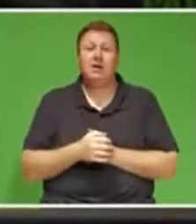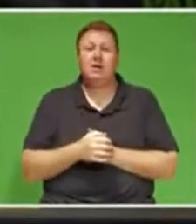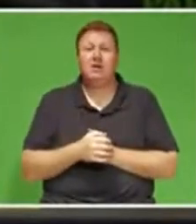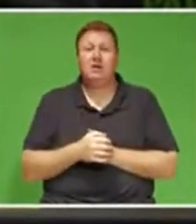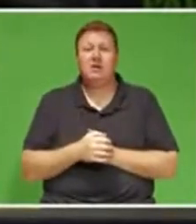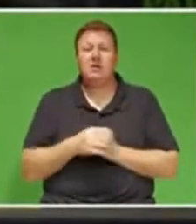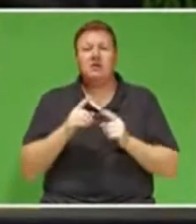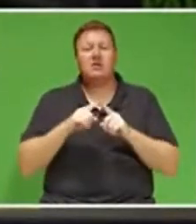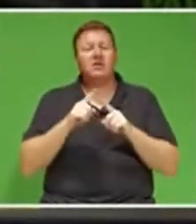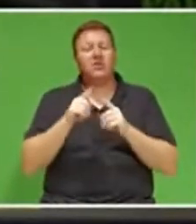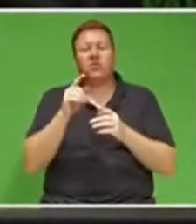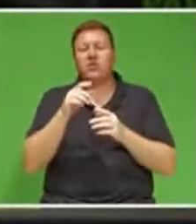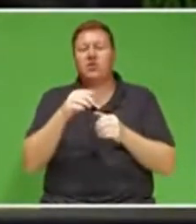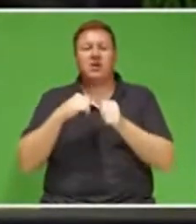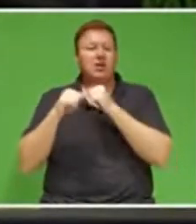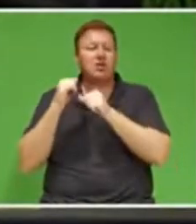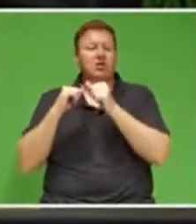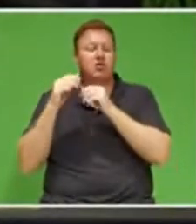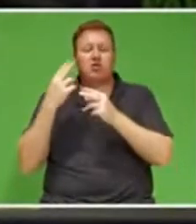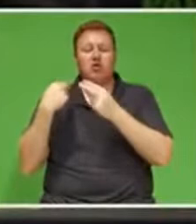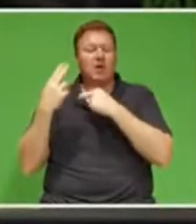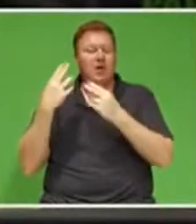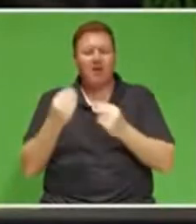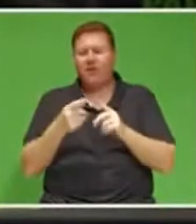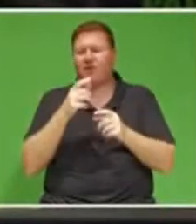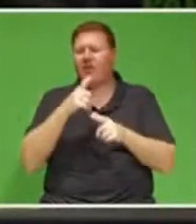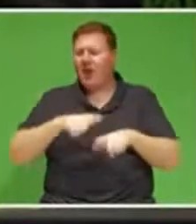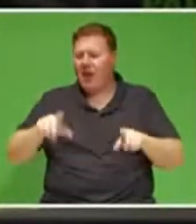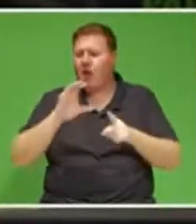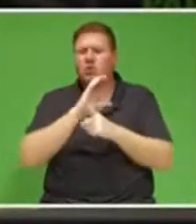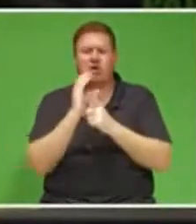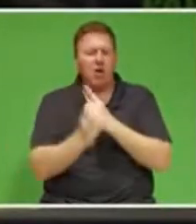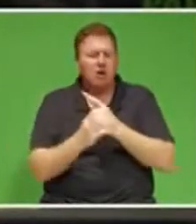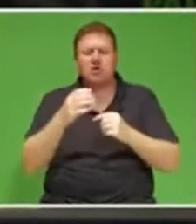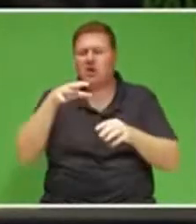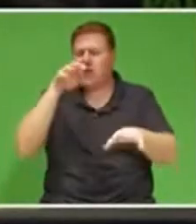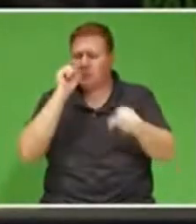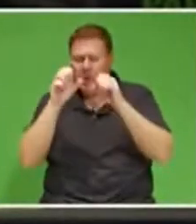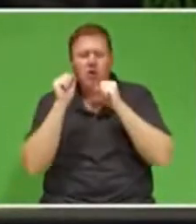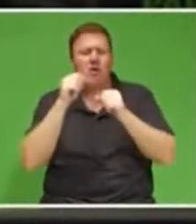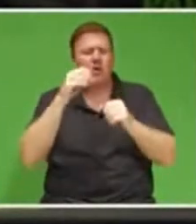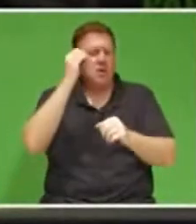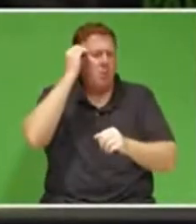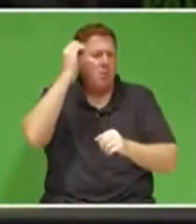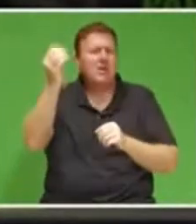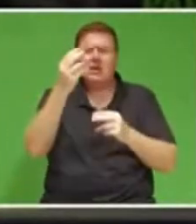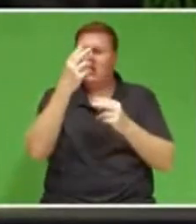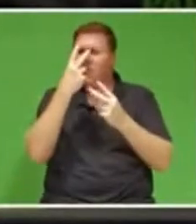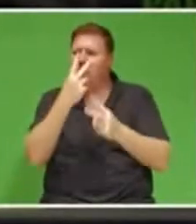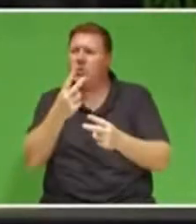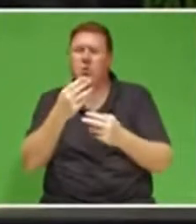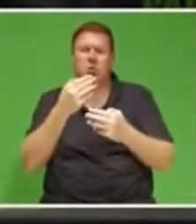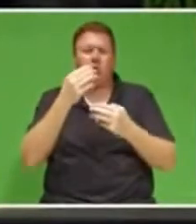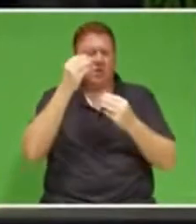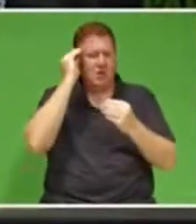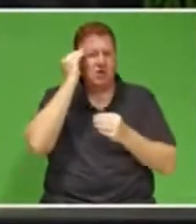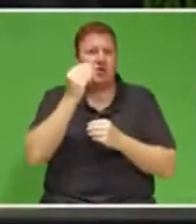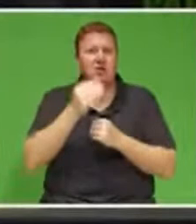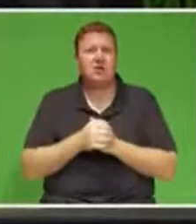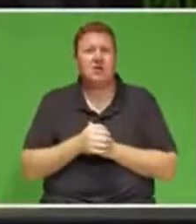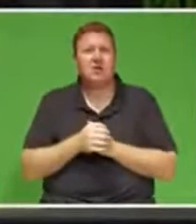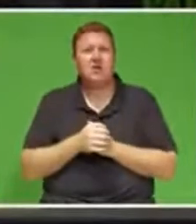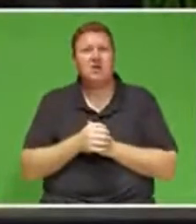different histories, languages, cultures, experiences, views, and interests. And in fact, I